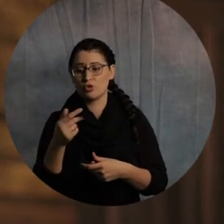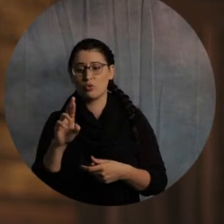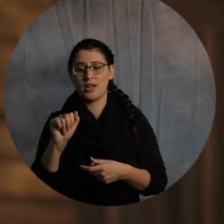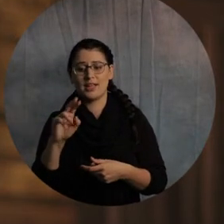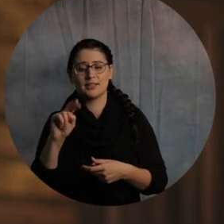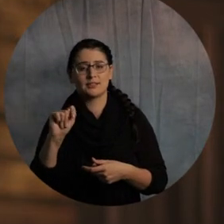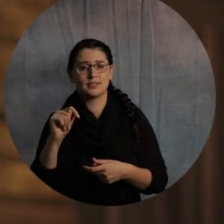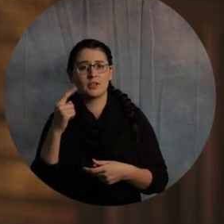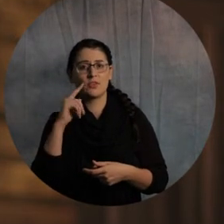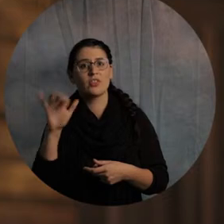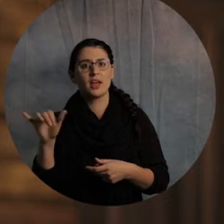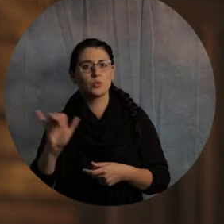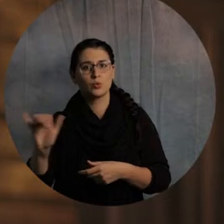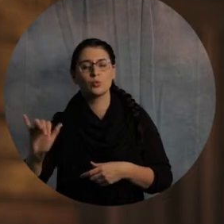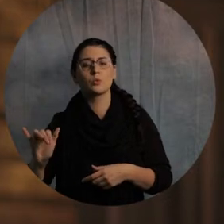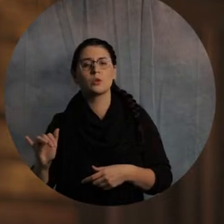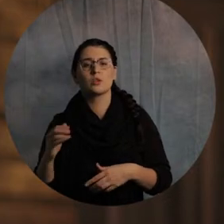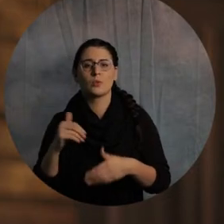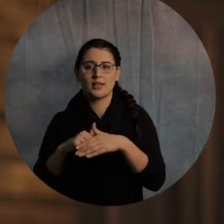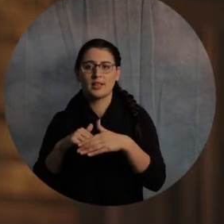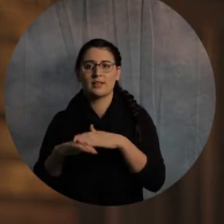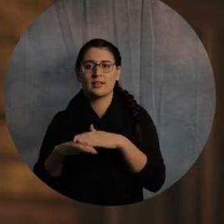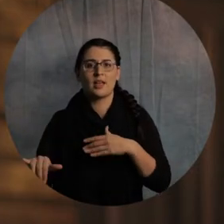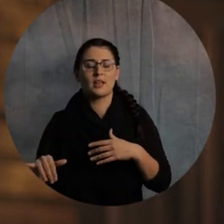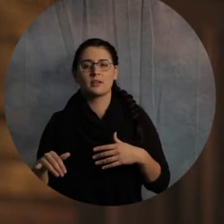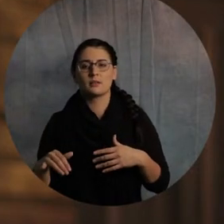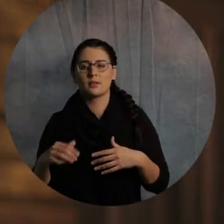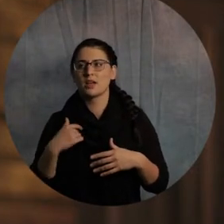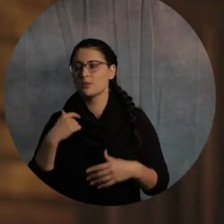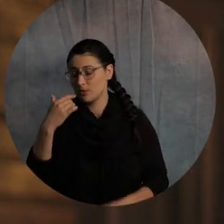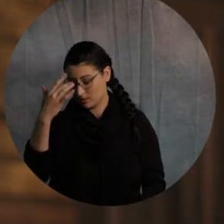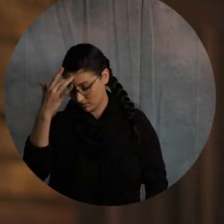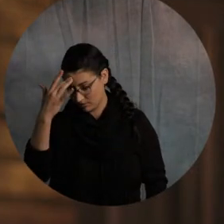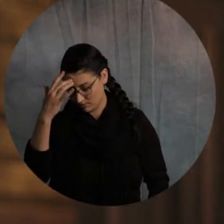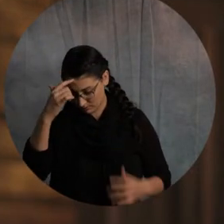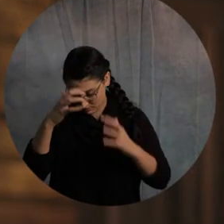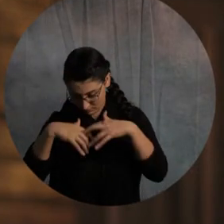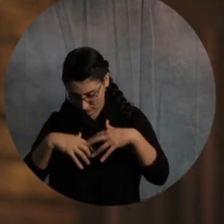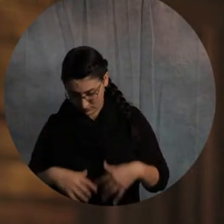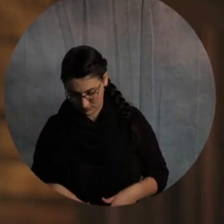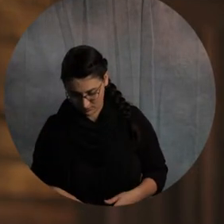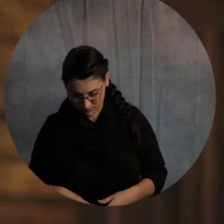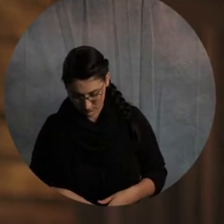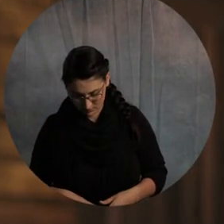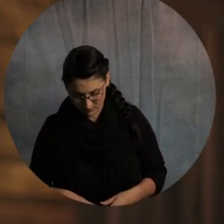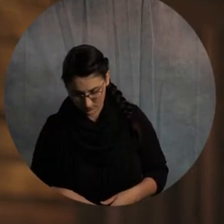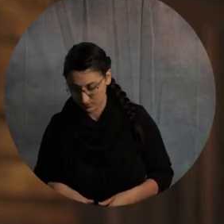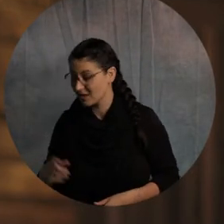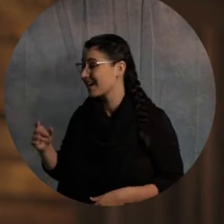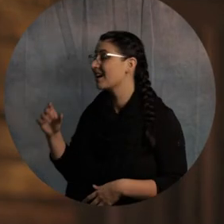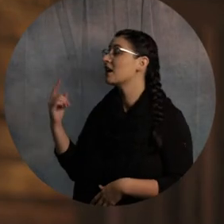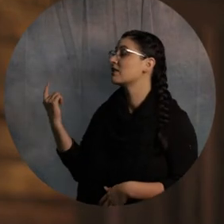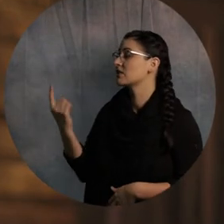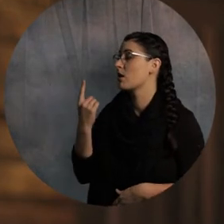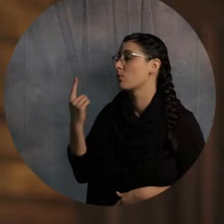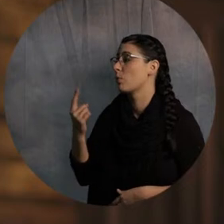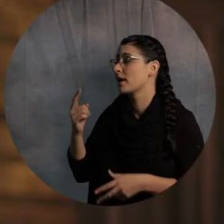And to access that, I just went completely brain dead. If you go to someonelistened.com. There we go.